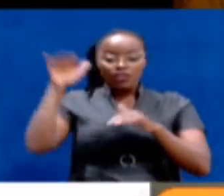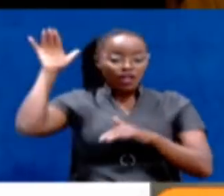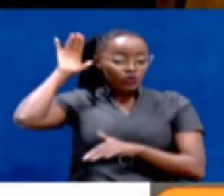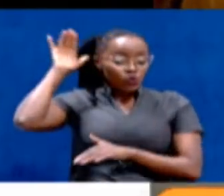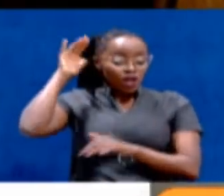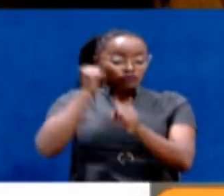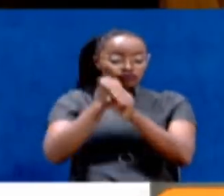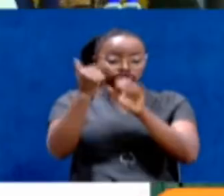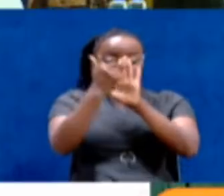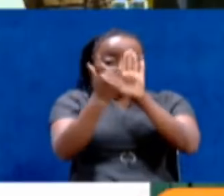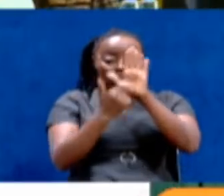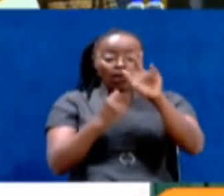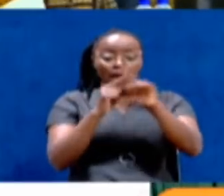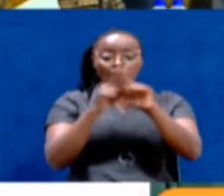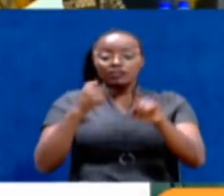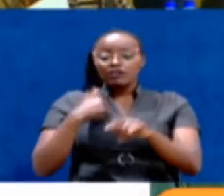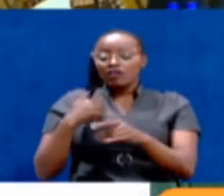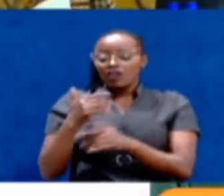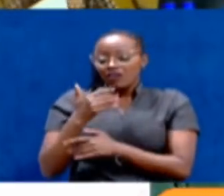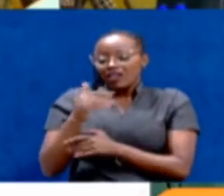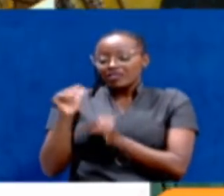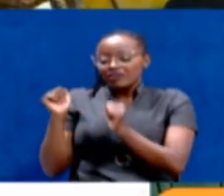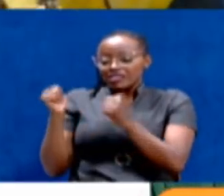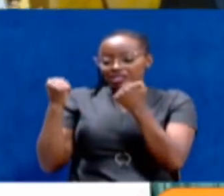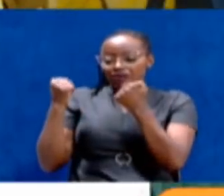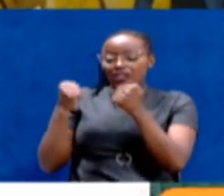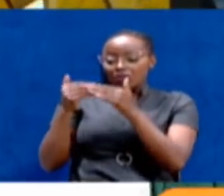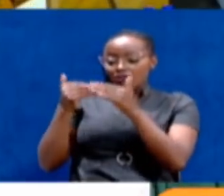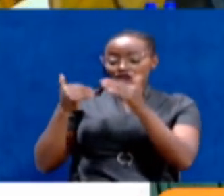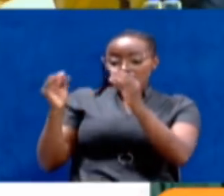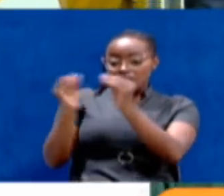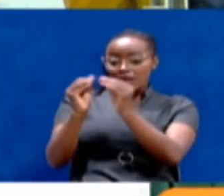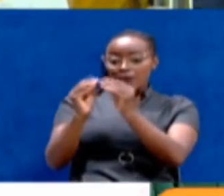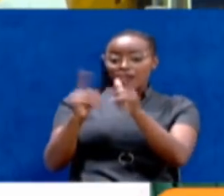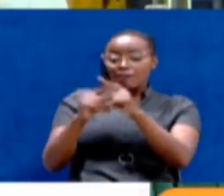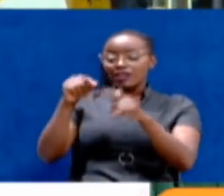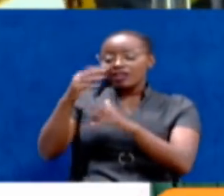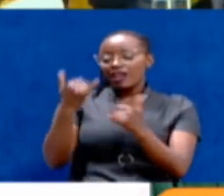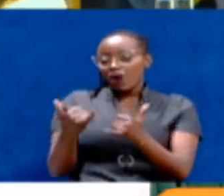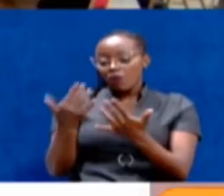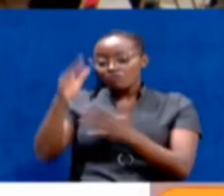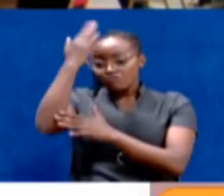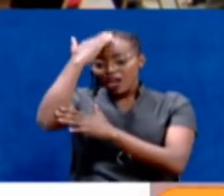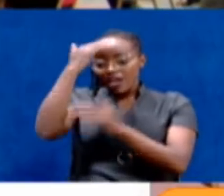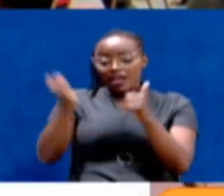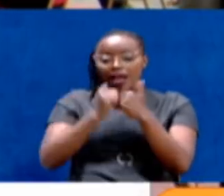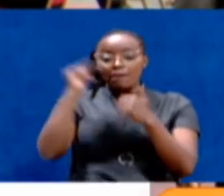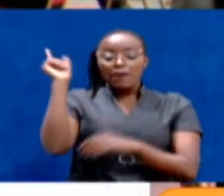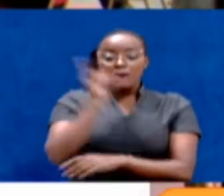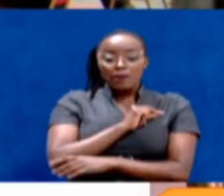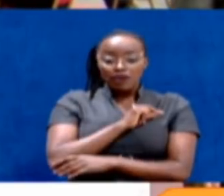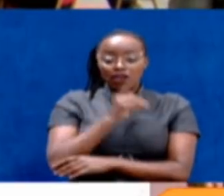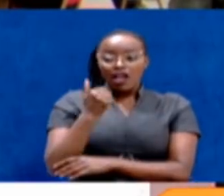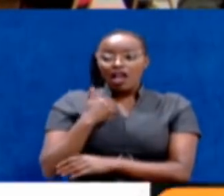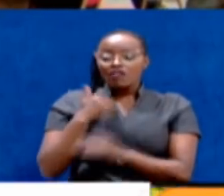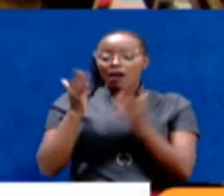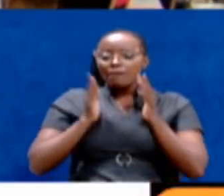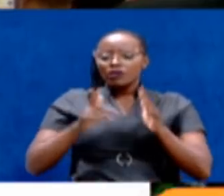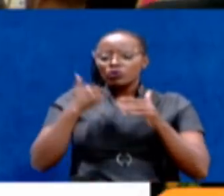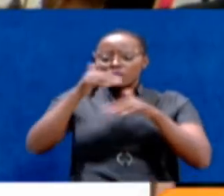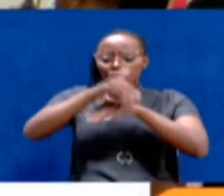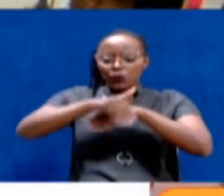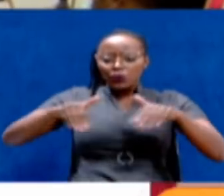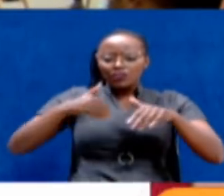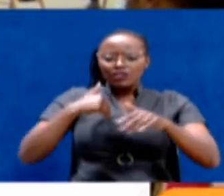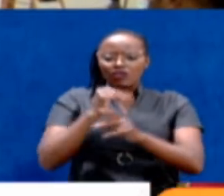as majority leader. But having spared him the sack at Statehouse meeting, Duwale's empire fell on Monday. Passive defense sitter, Duwale has